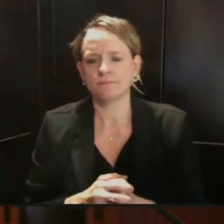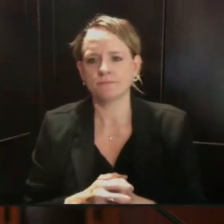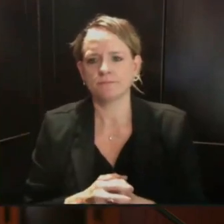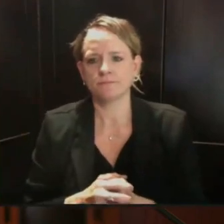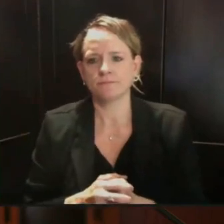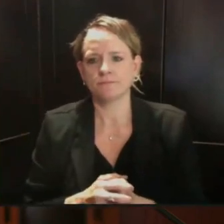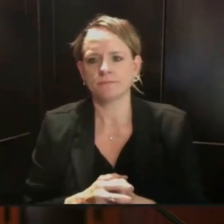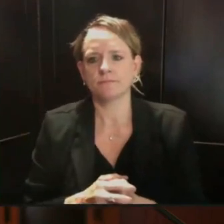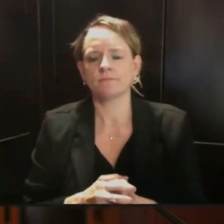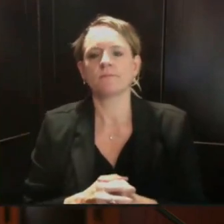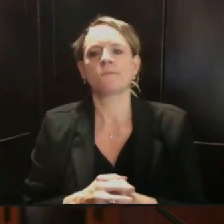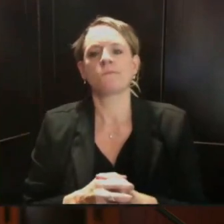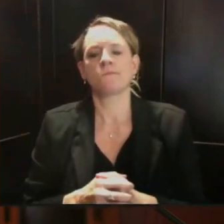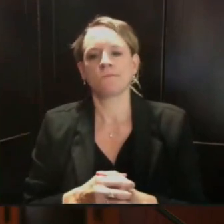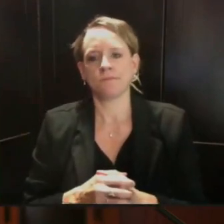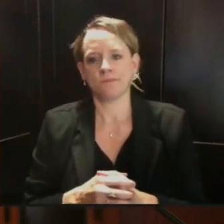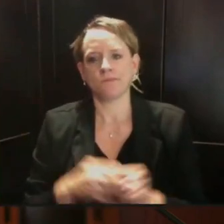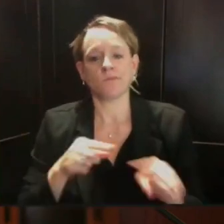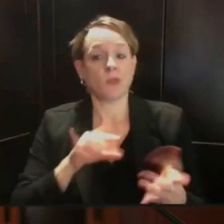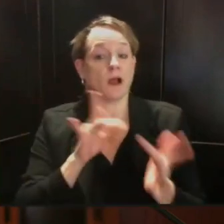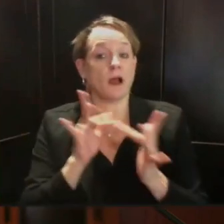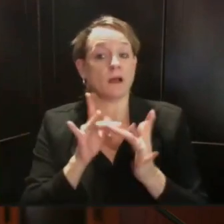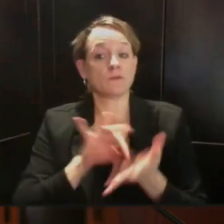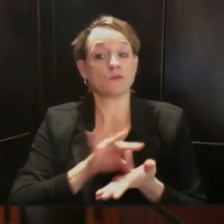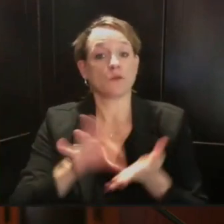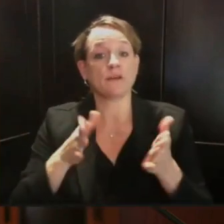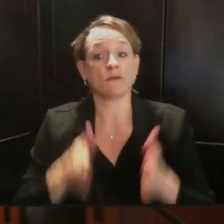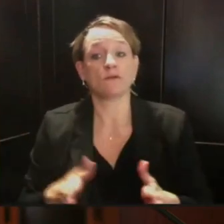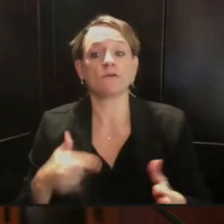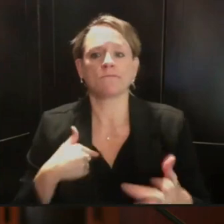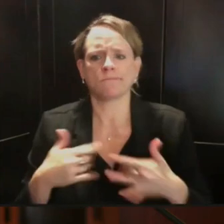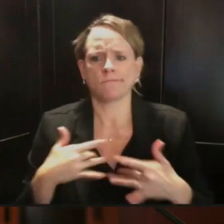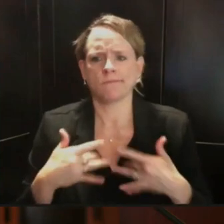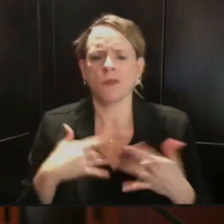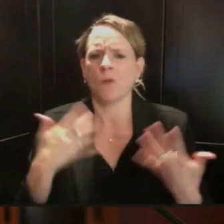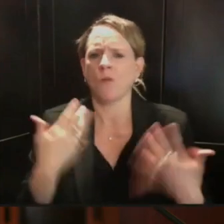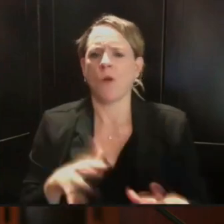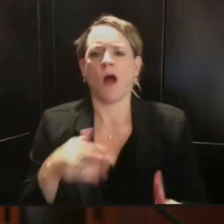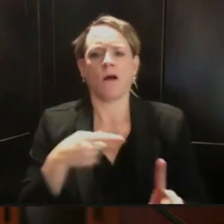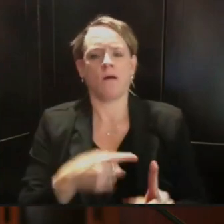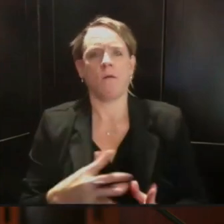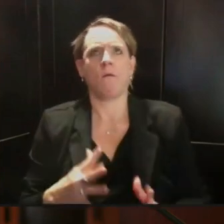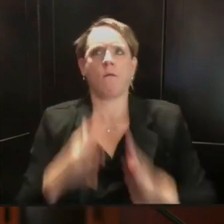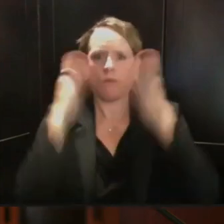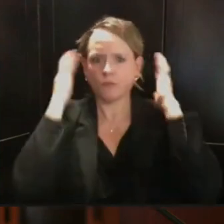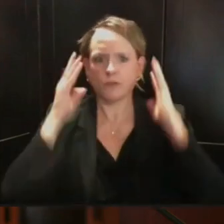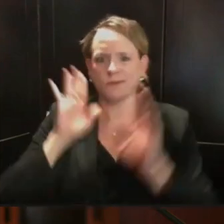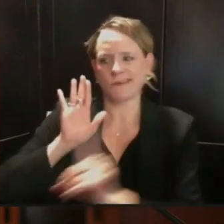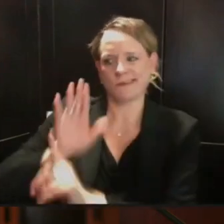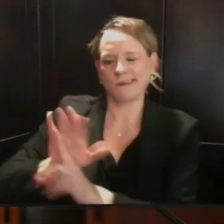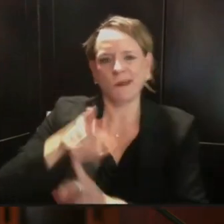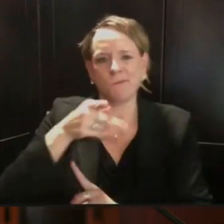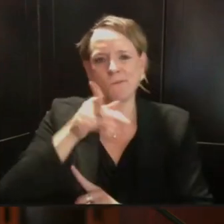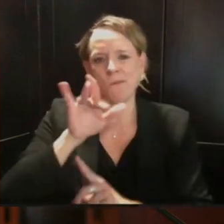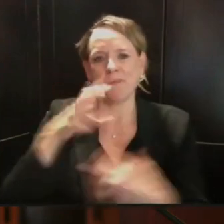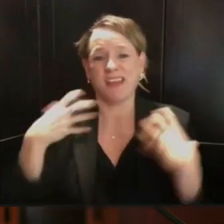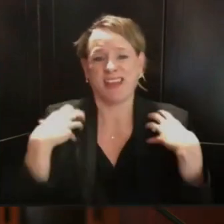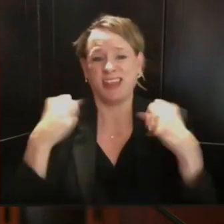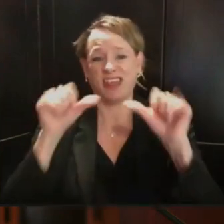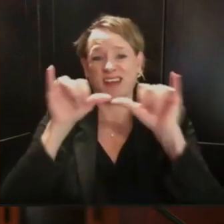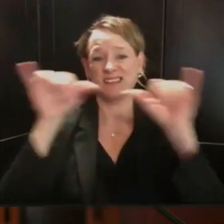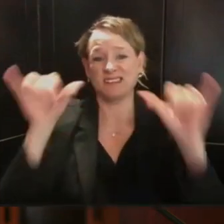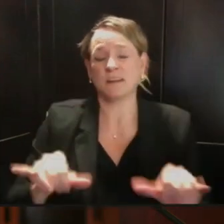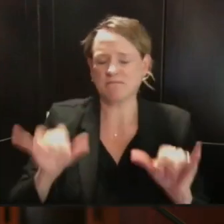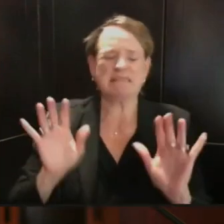the public health system as it relates to our contact tracing. And it speaks only to the need for us